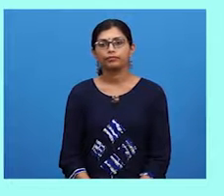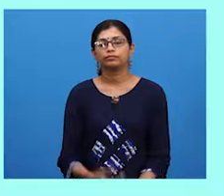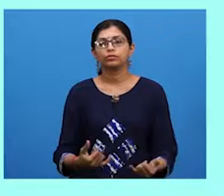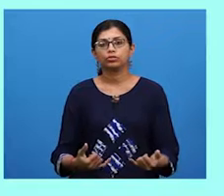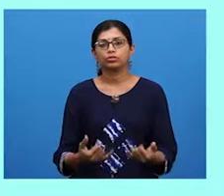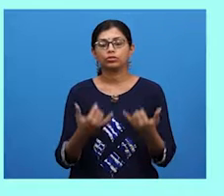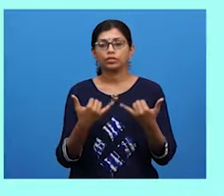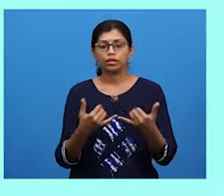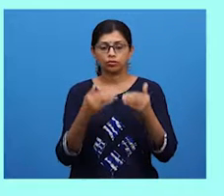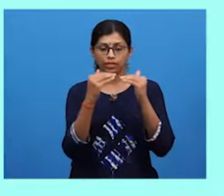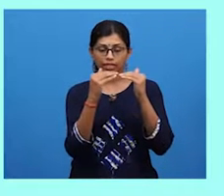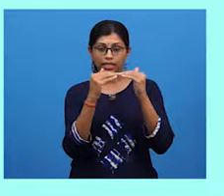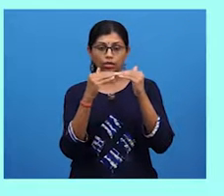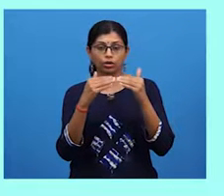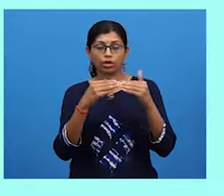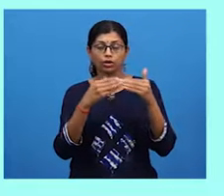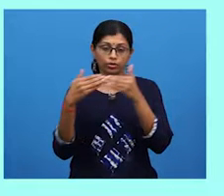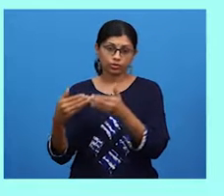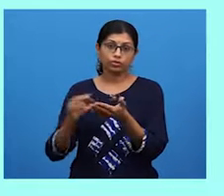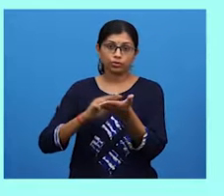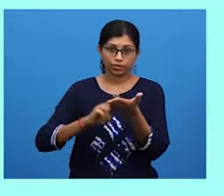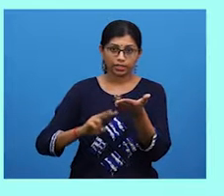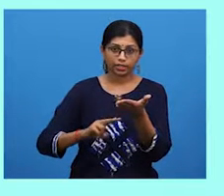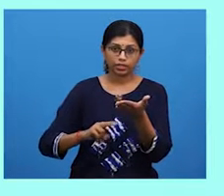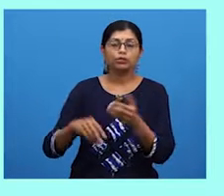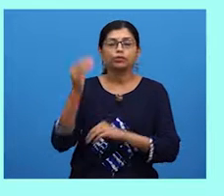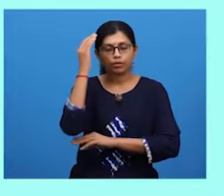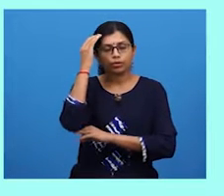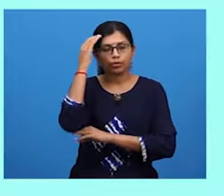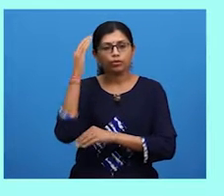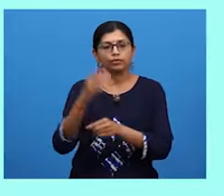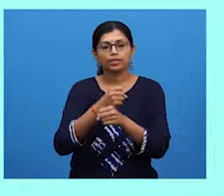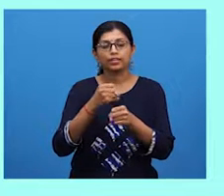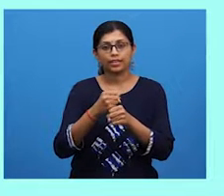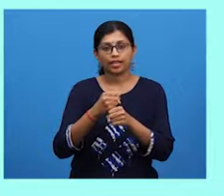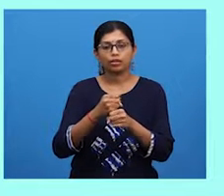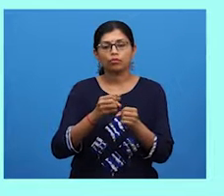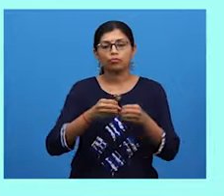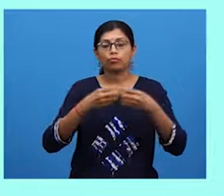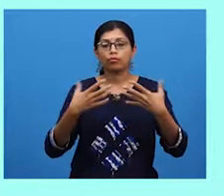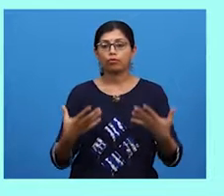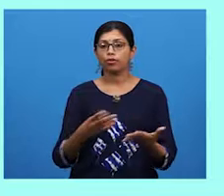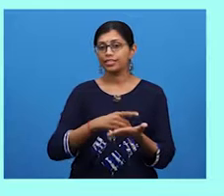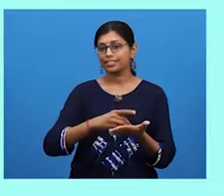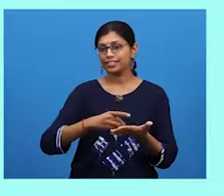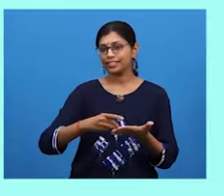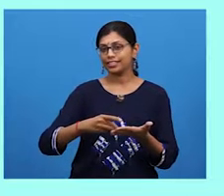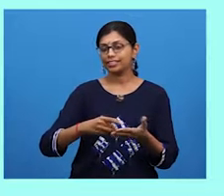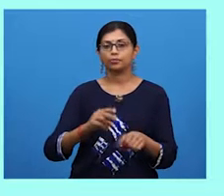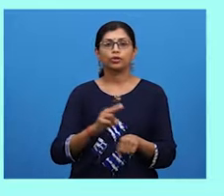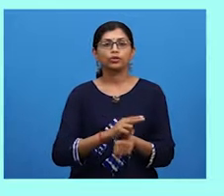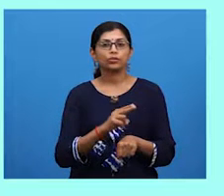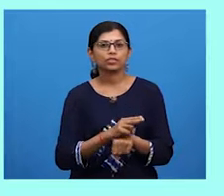paragraphs, we know that we will get more details about the usage of Facebook,